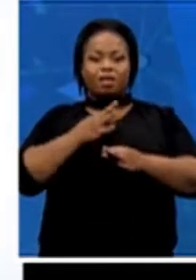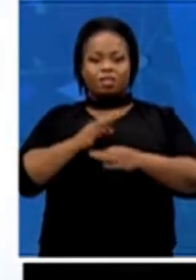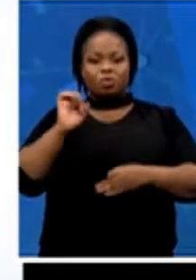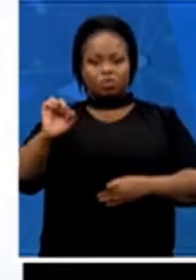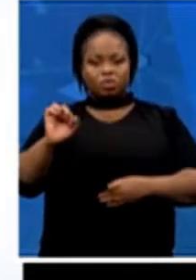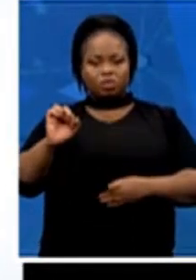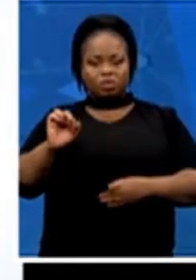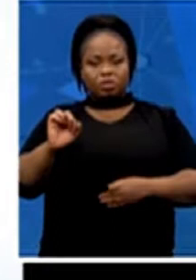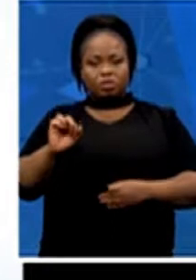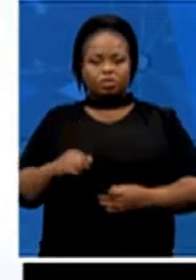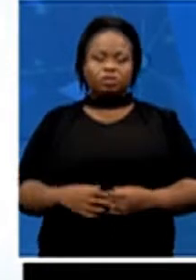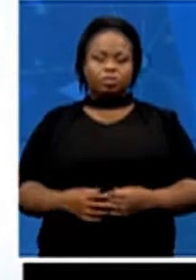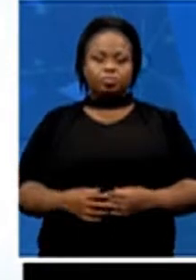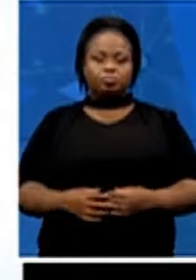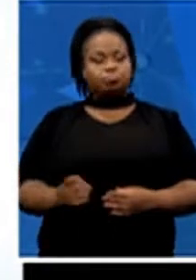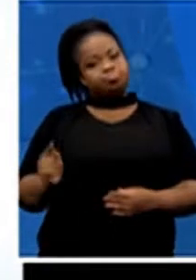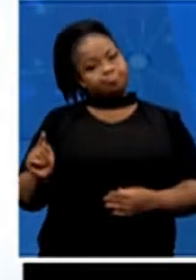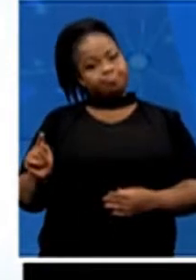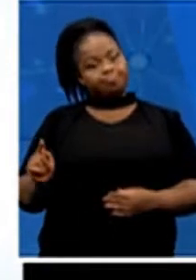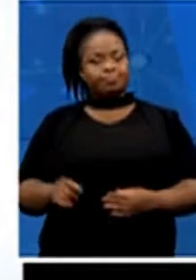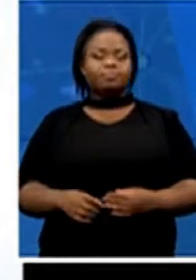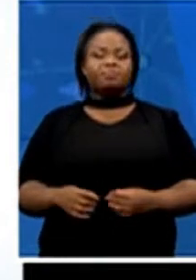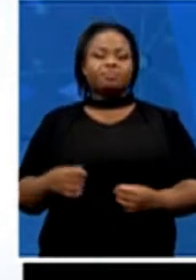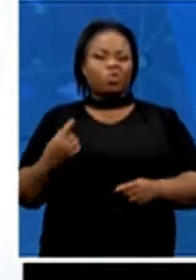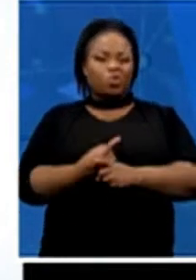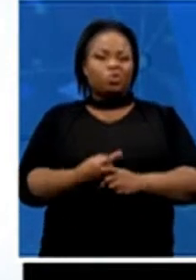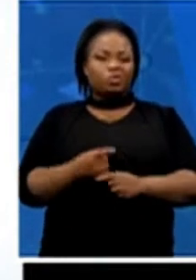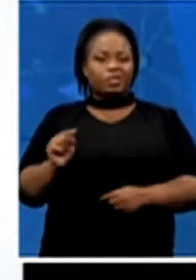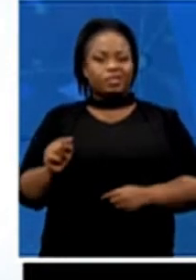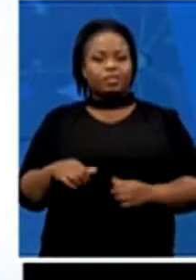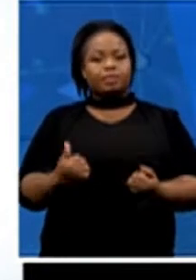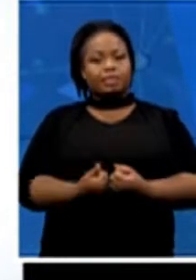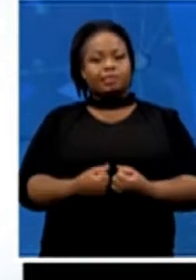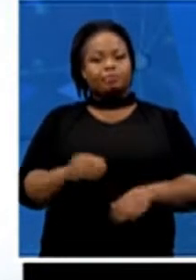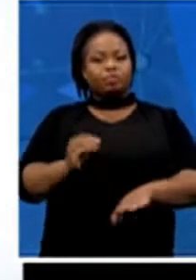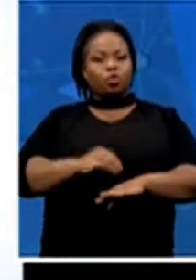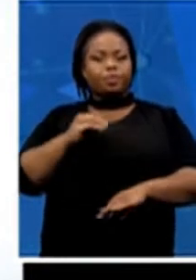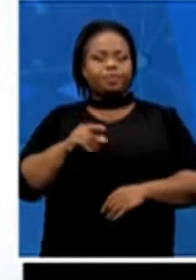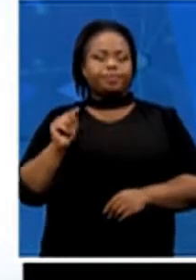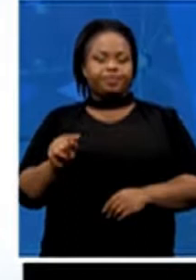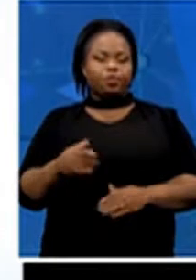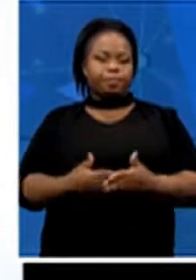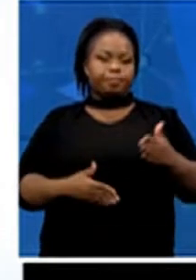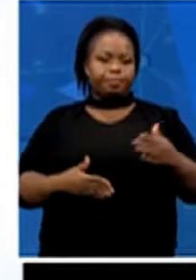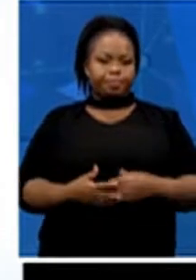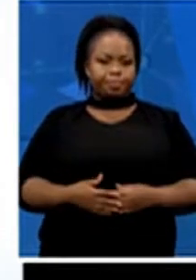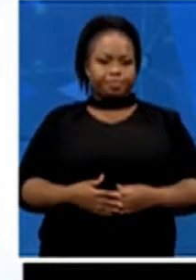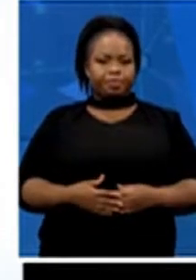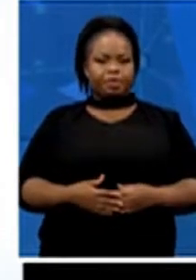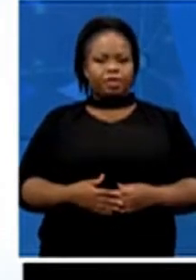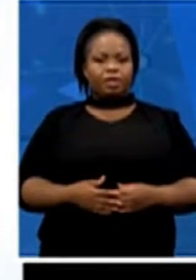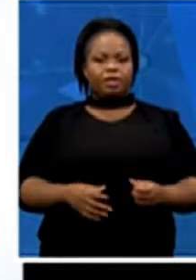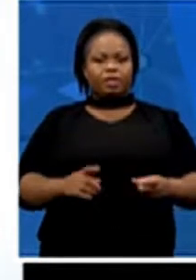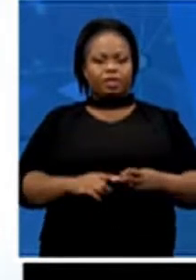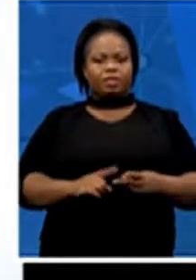in itself creates another barrier in terms of it. So parents or family members provided tangible